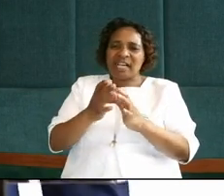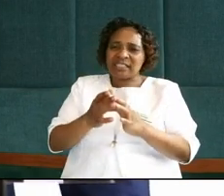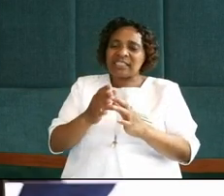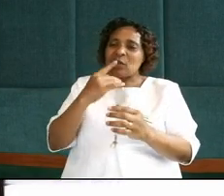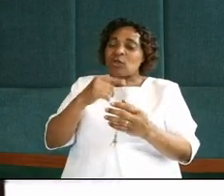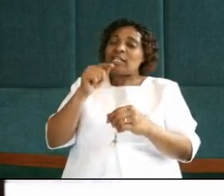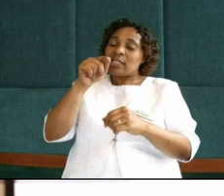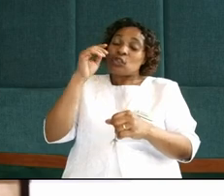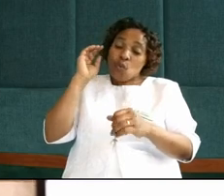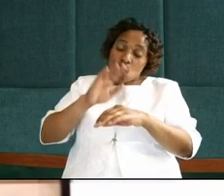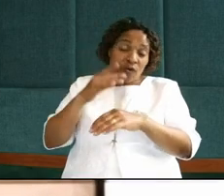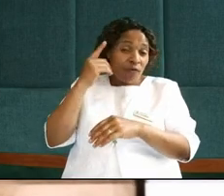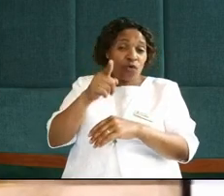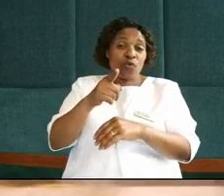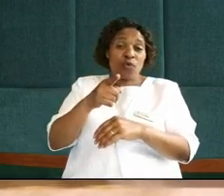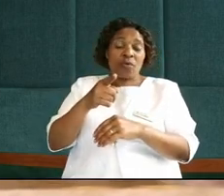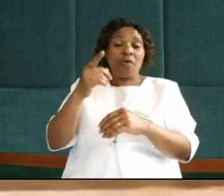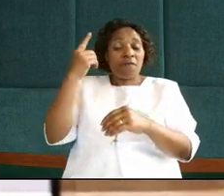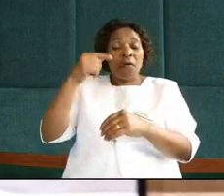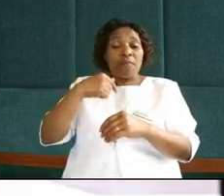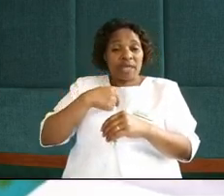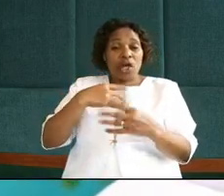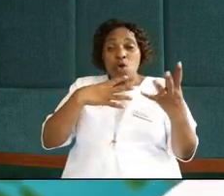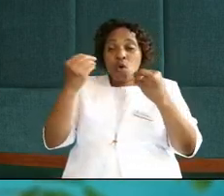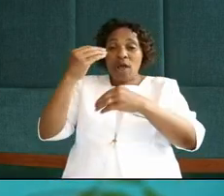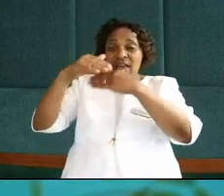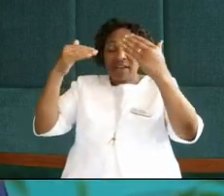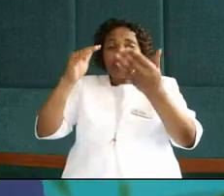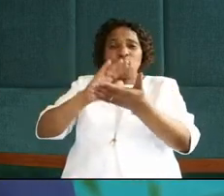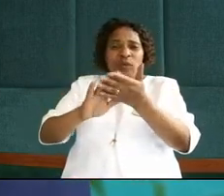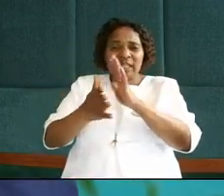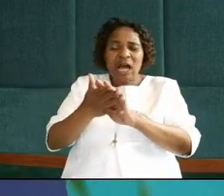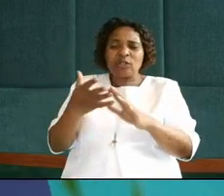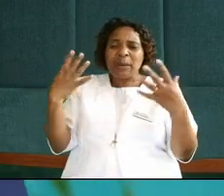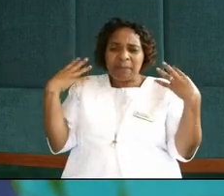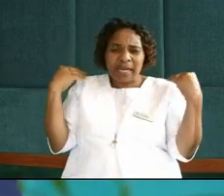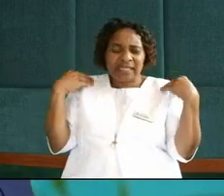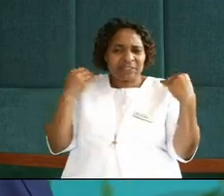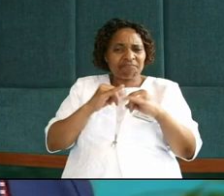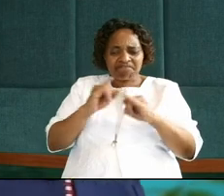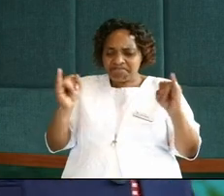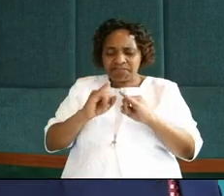for you then, even though it will mean for you to go to heaven, without some part of your body, fine.